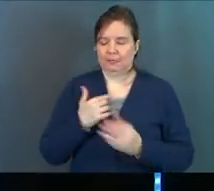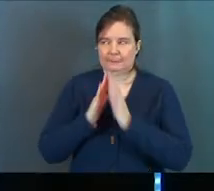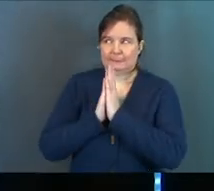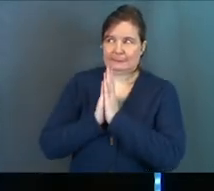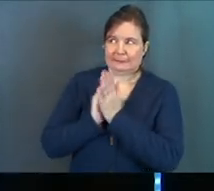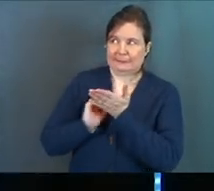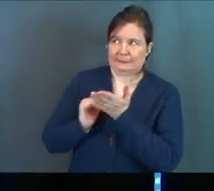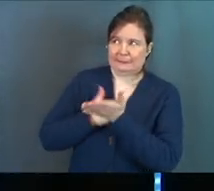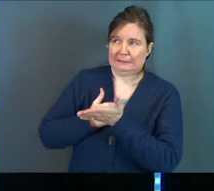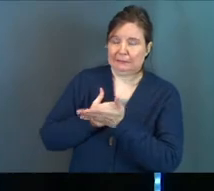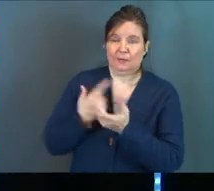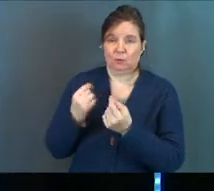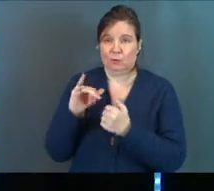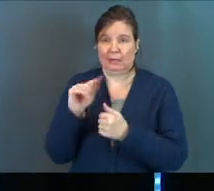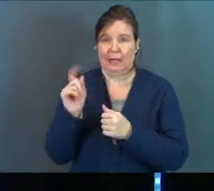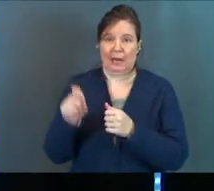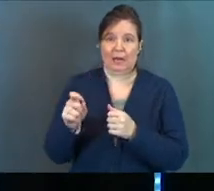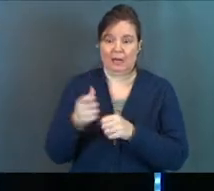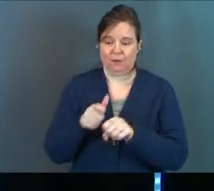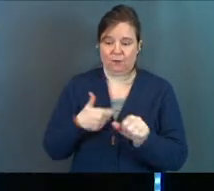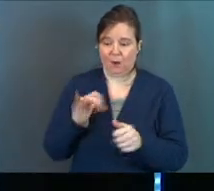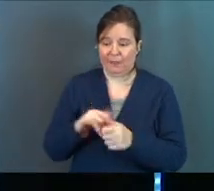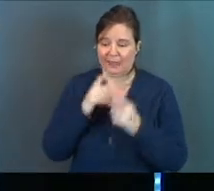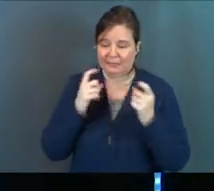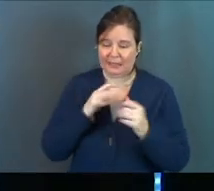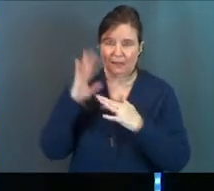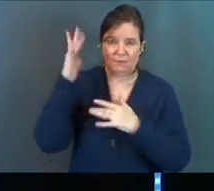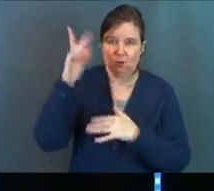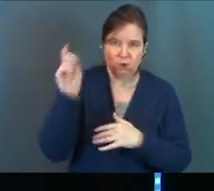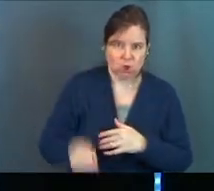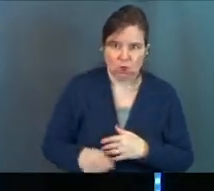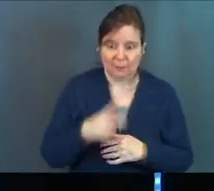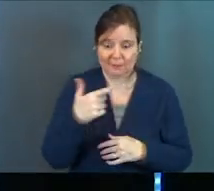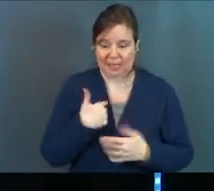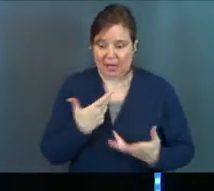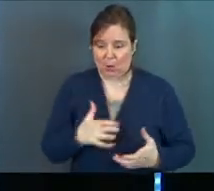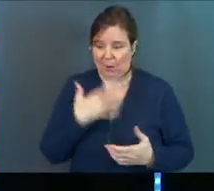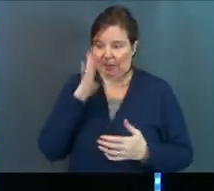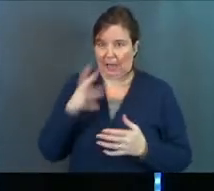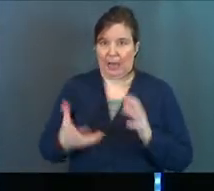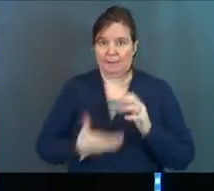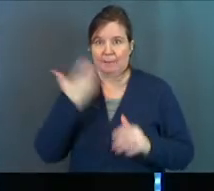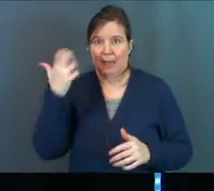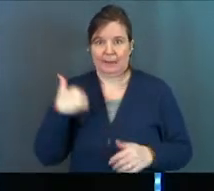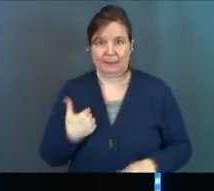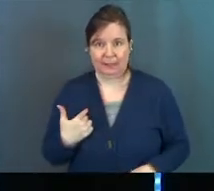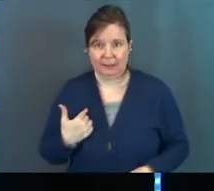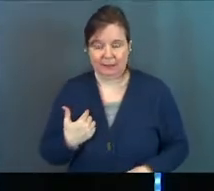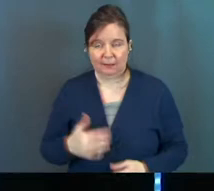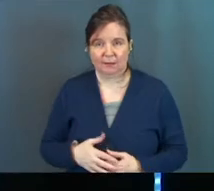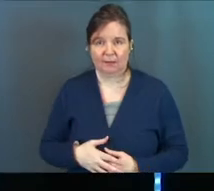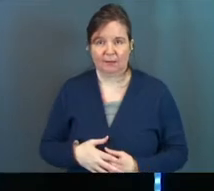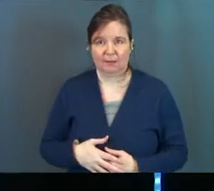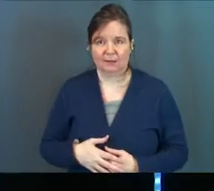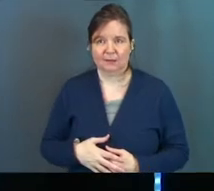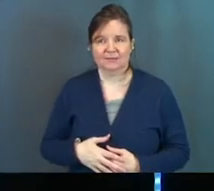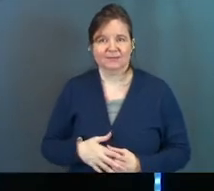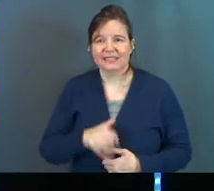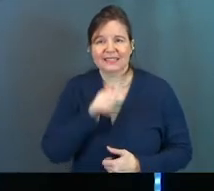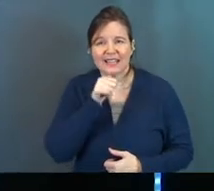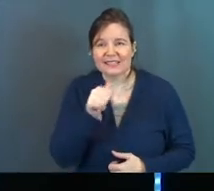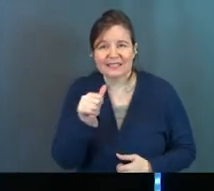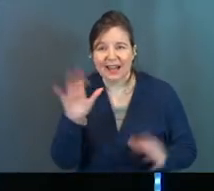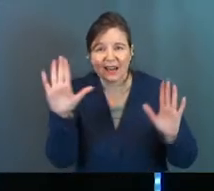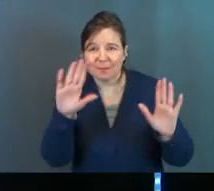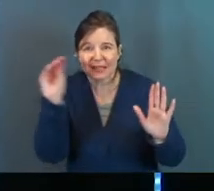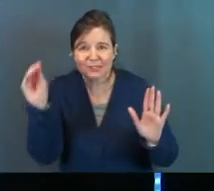penance and I better deal with it. And I better avoid that sin in the future, darn it, because I don't want God mad at me. And that's